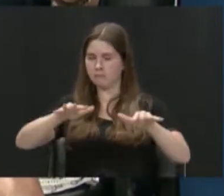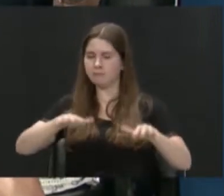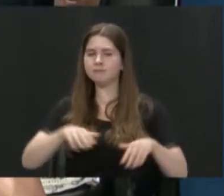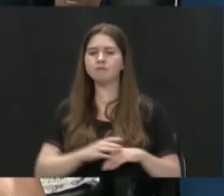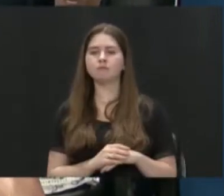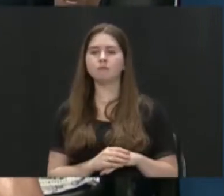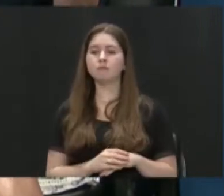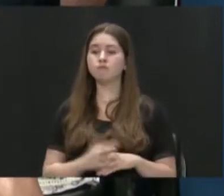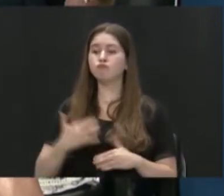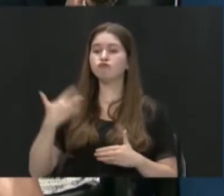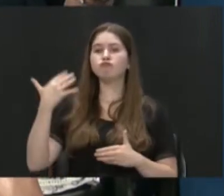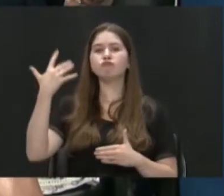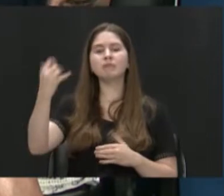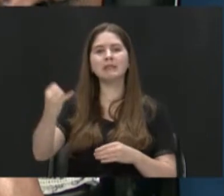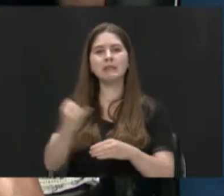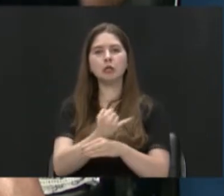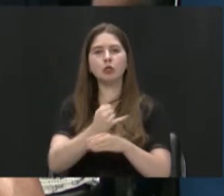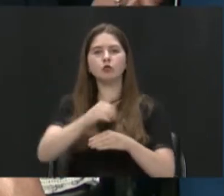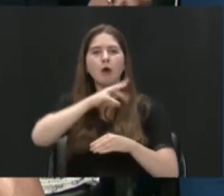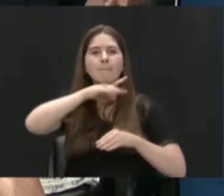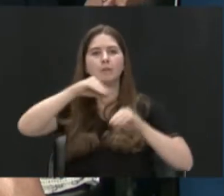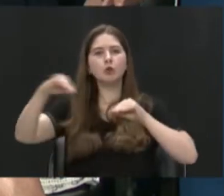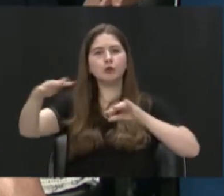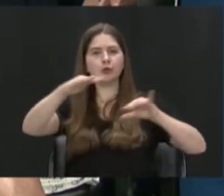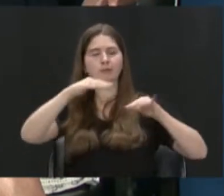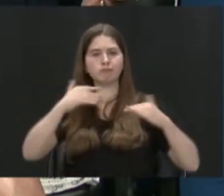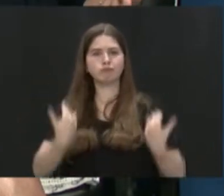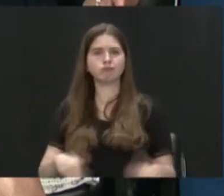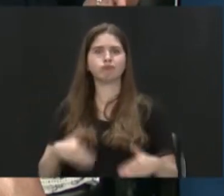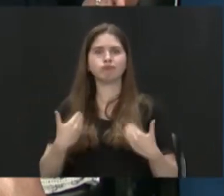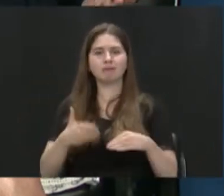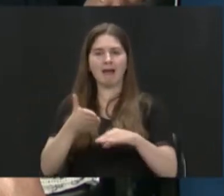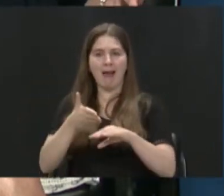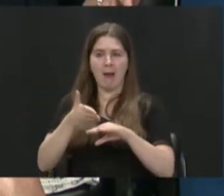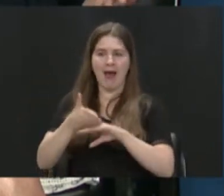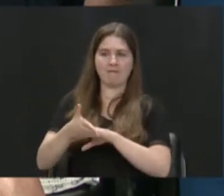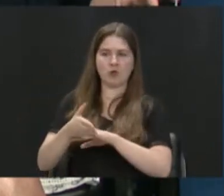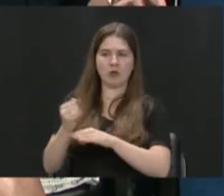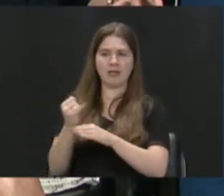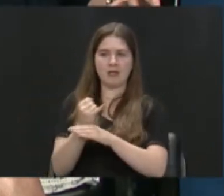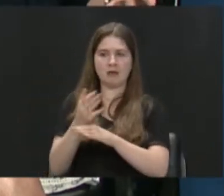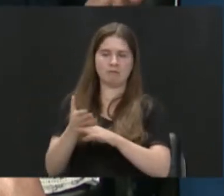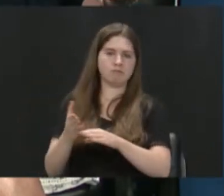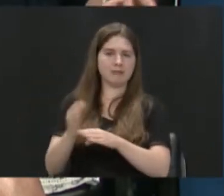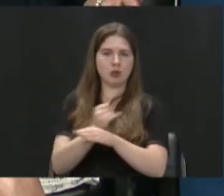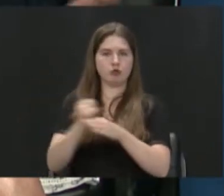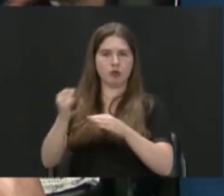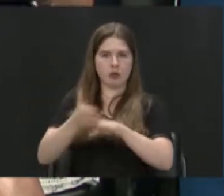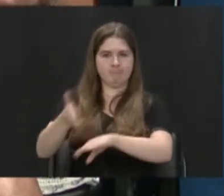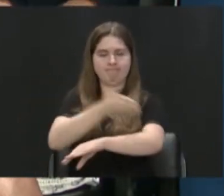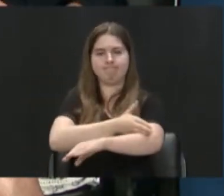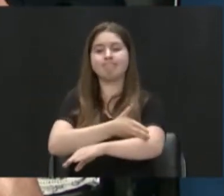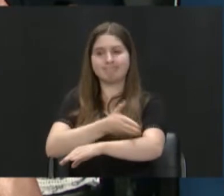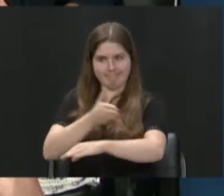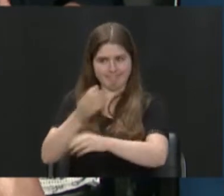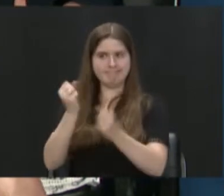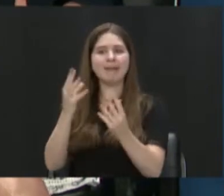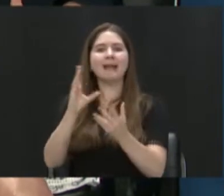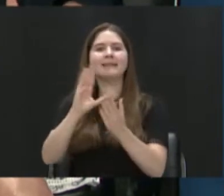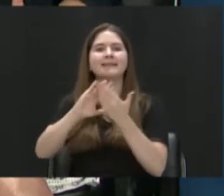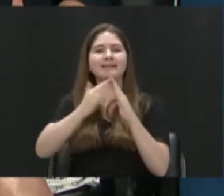history with industrial pollution that most post-industrial cities faced, right, with Pollution Free Clean Water Act.